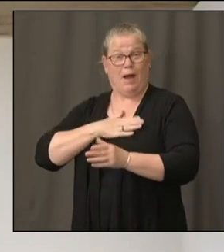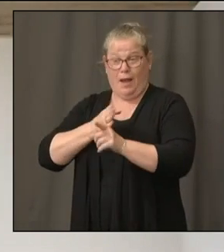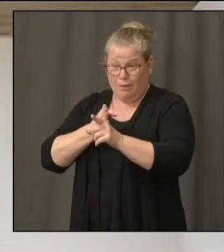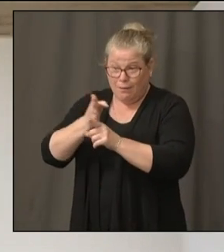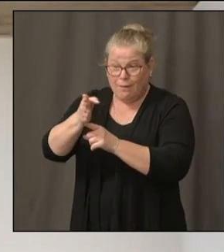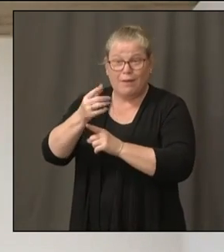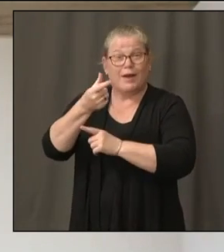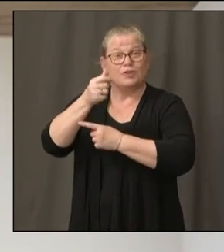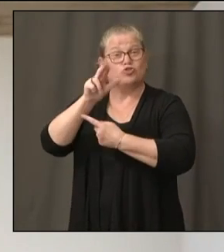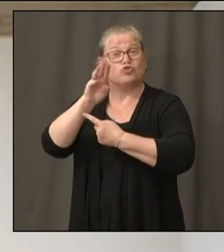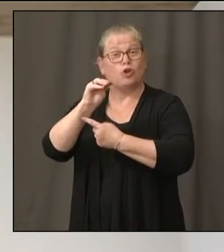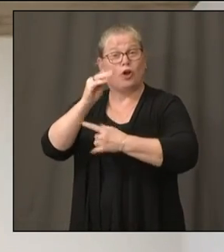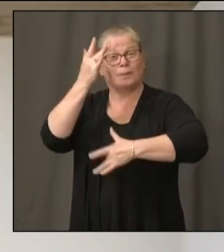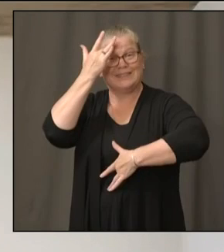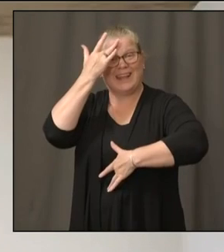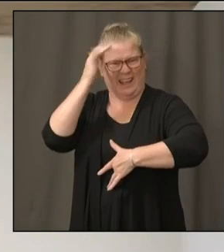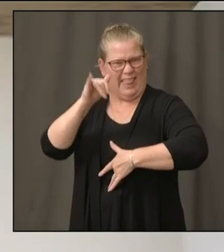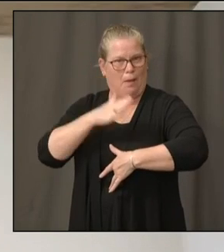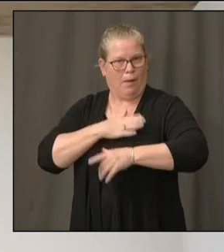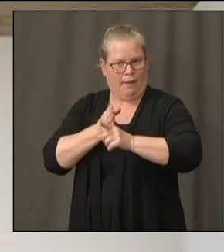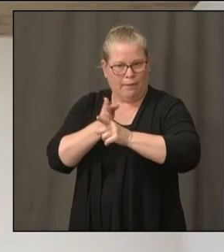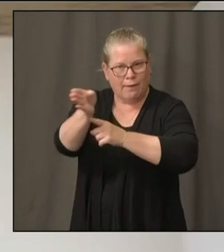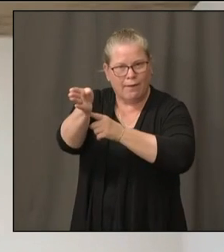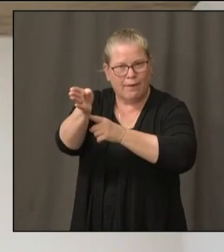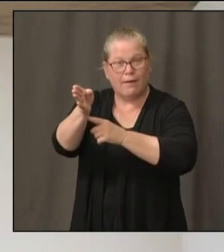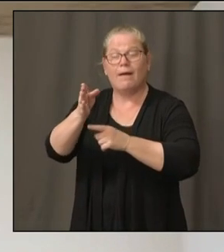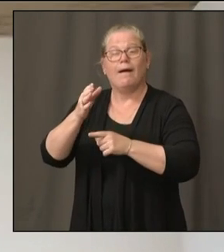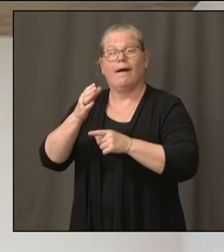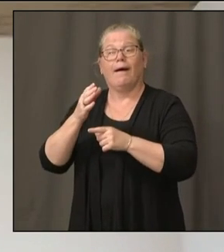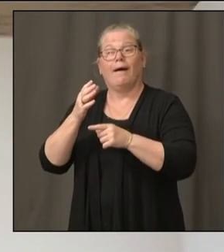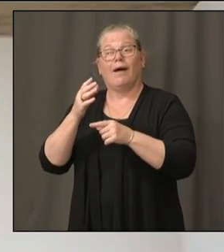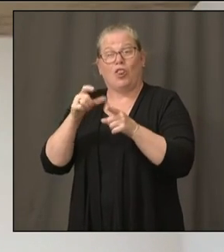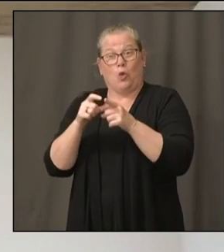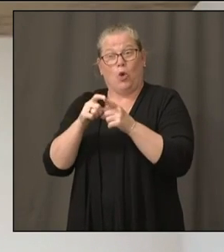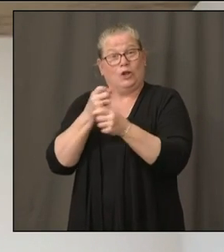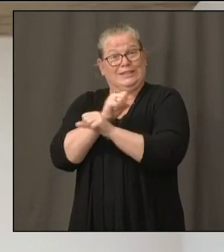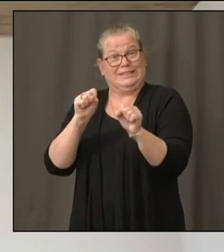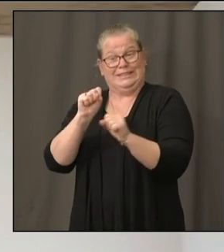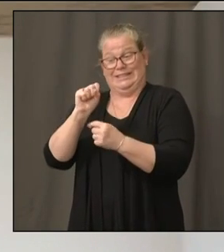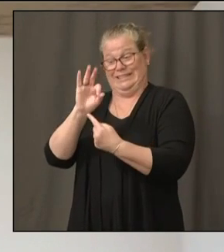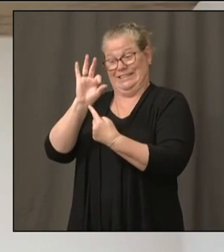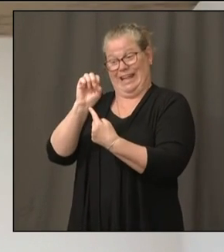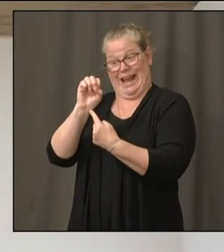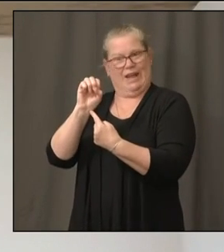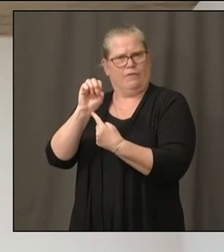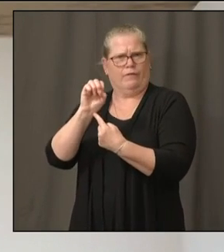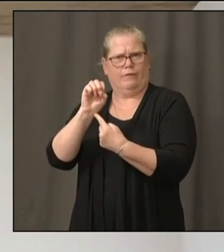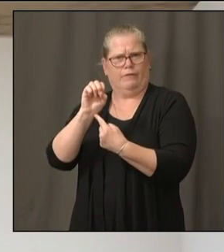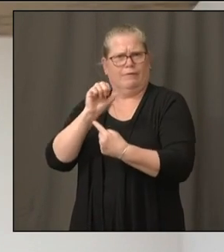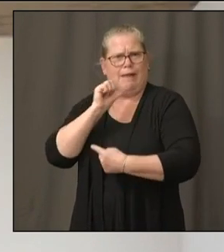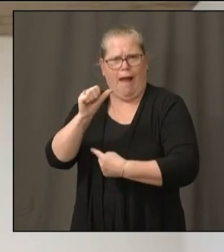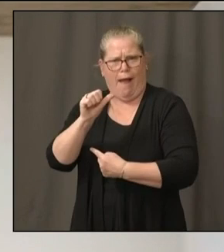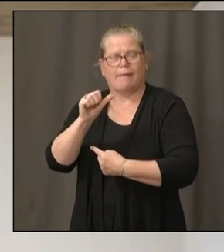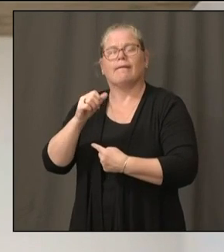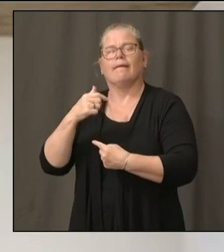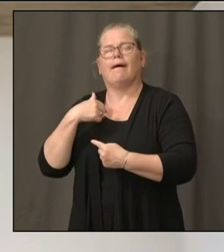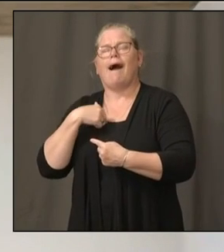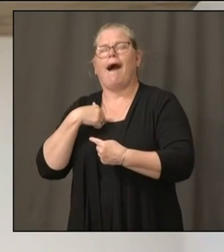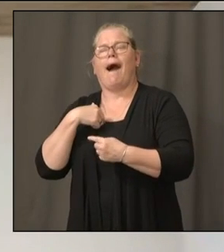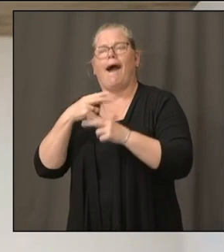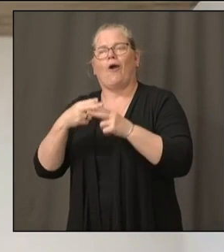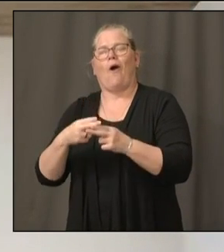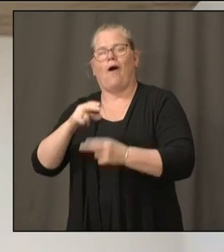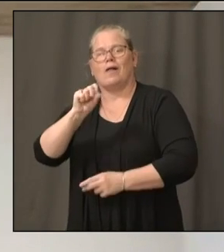We can say that something is safer, and that's our goal is to try to make, for example, schools as safe as